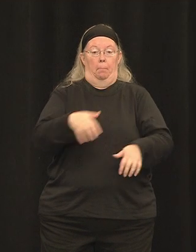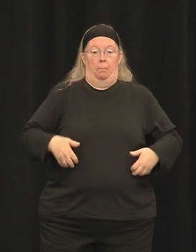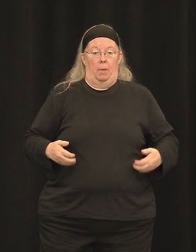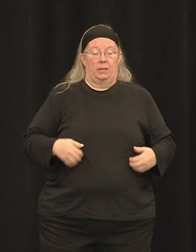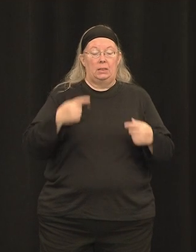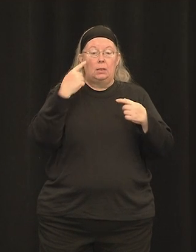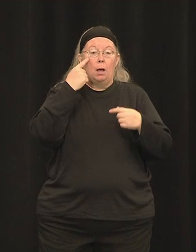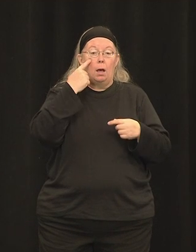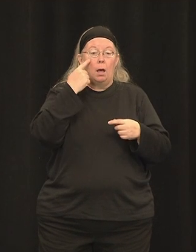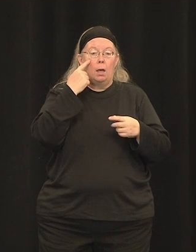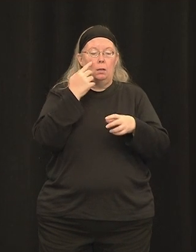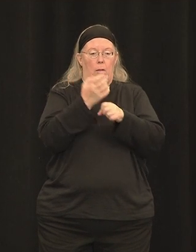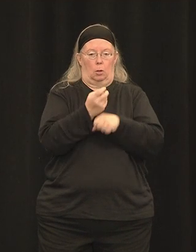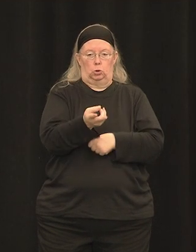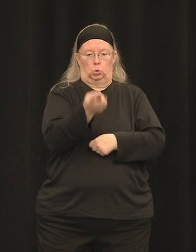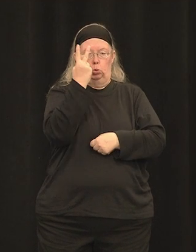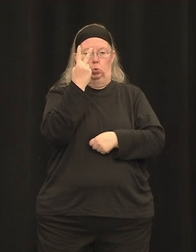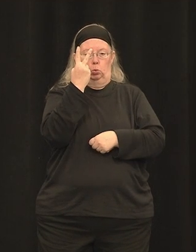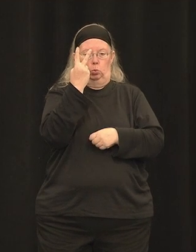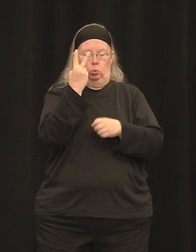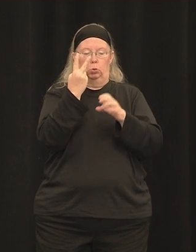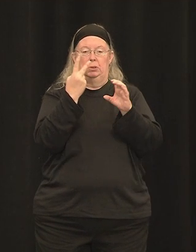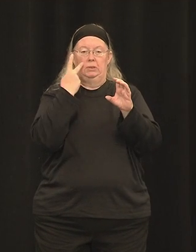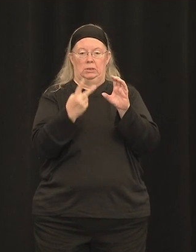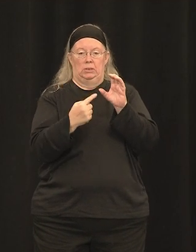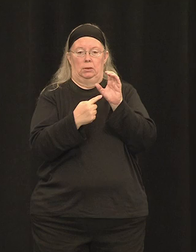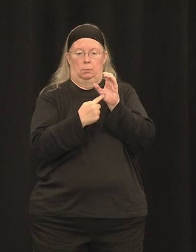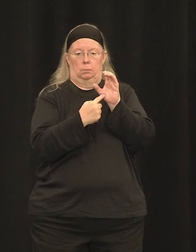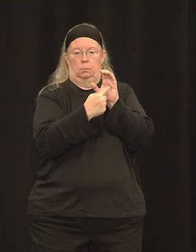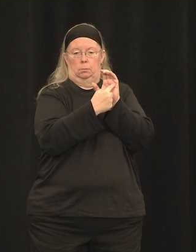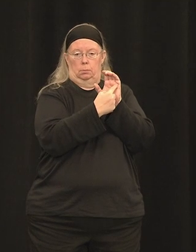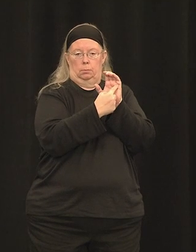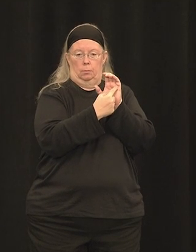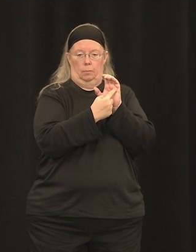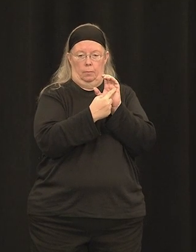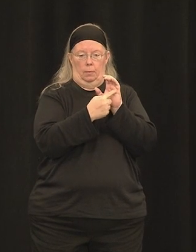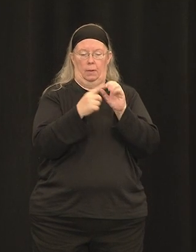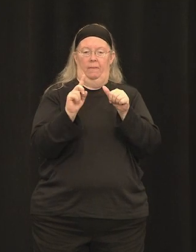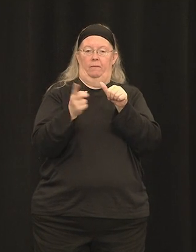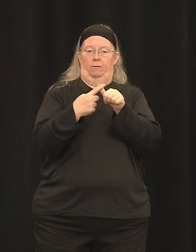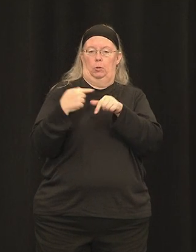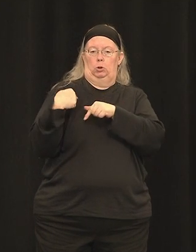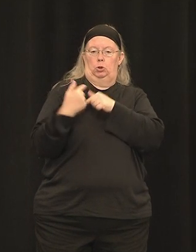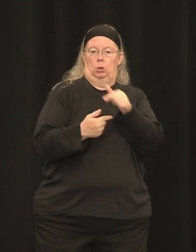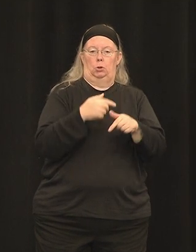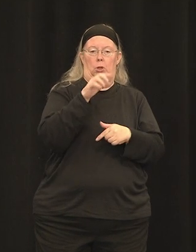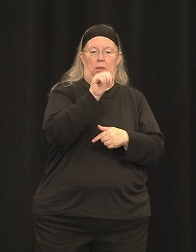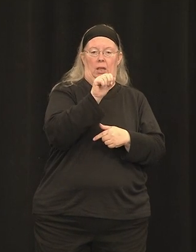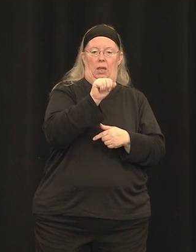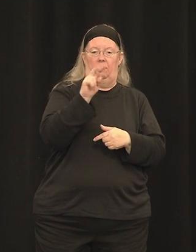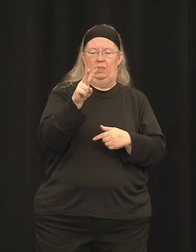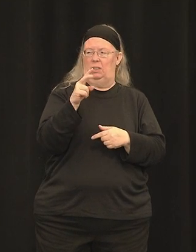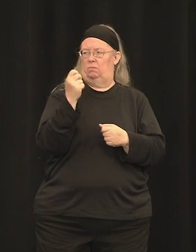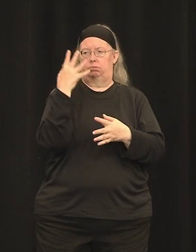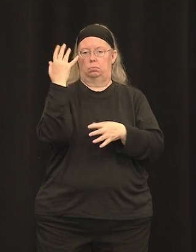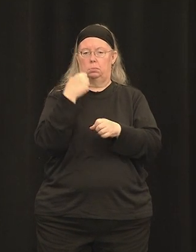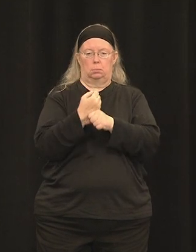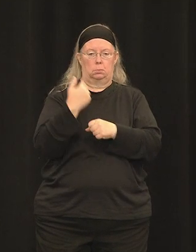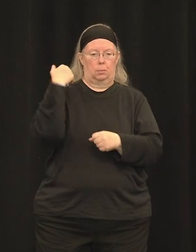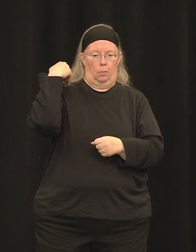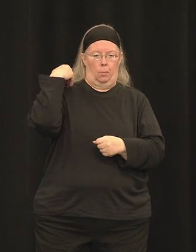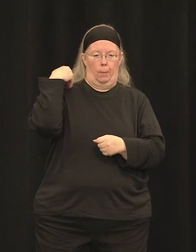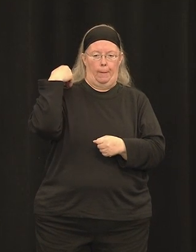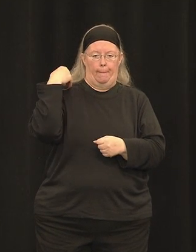blebs of a first-generation AAV vector, so one that we knew about years and years ago, driving just a general